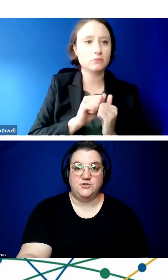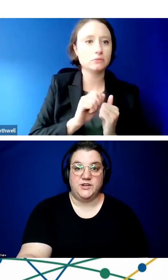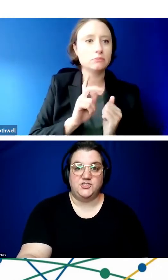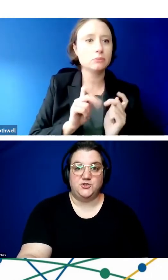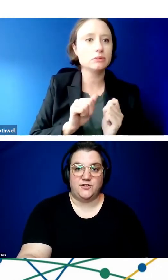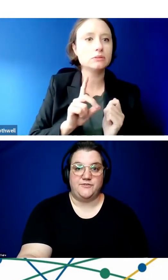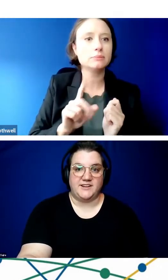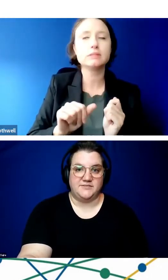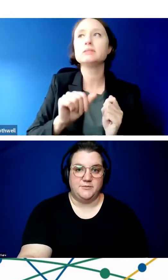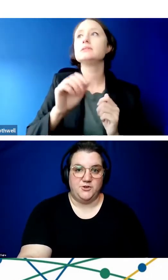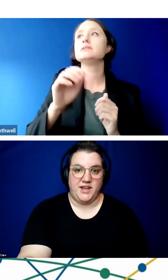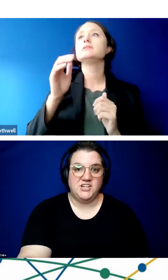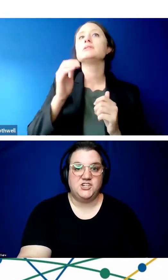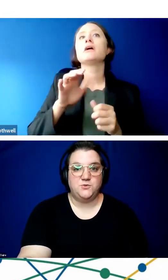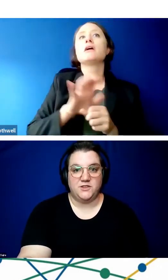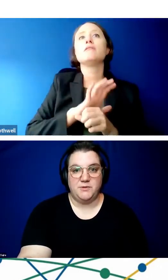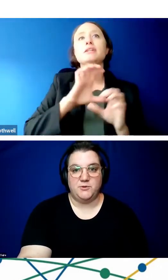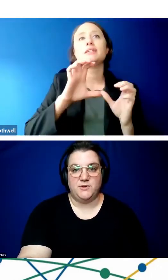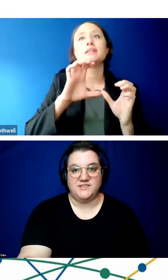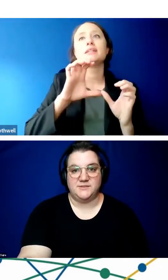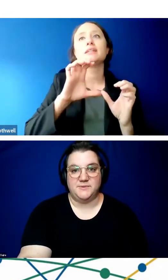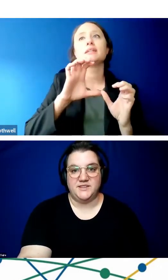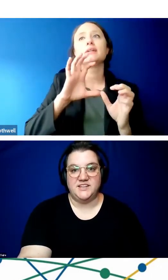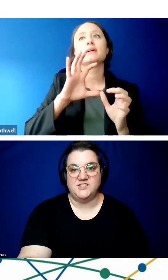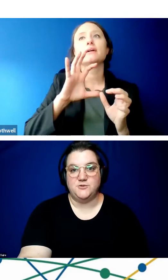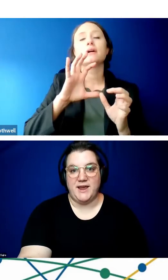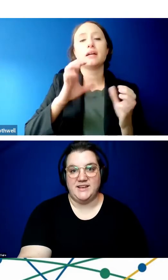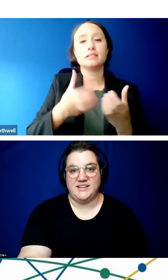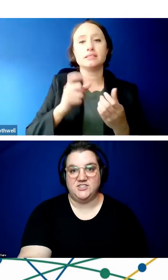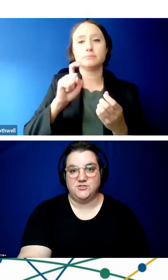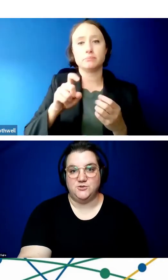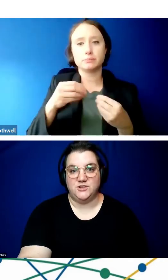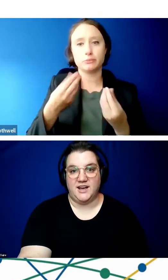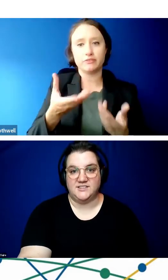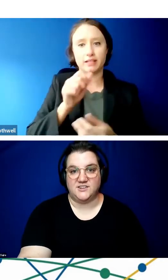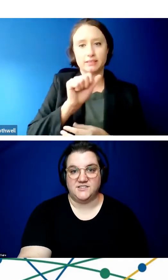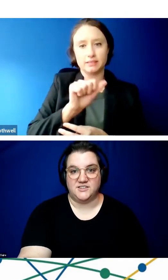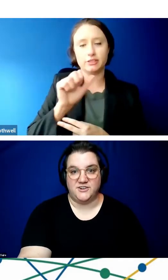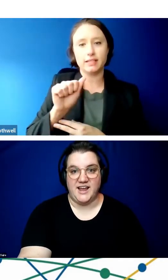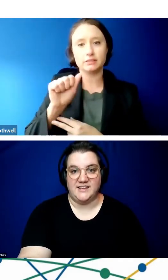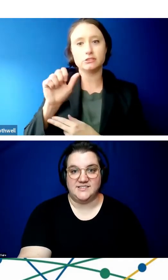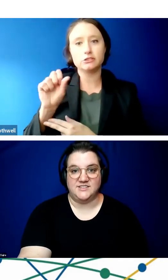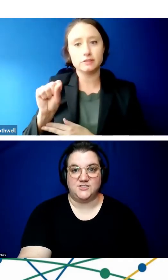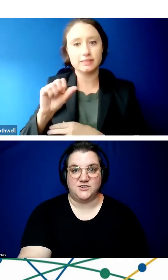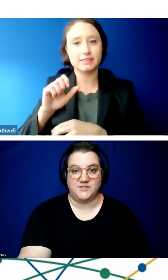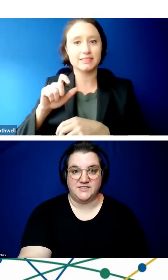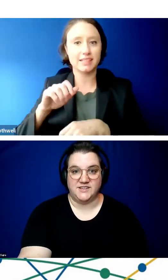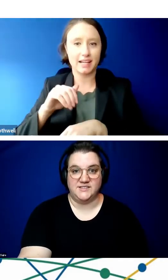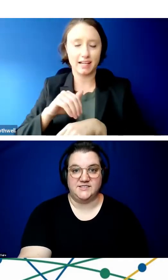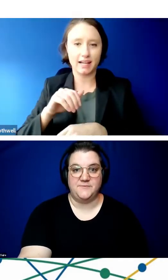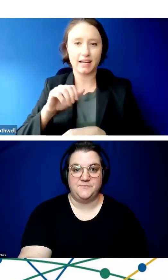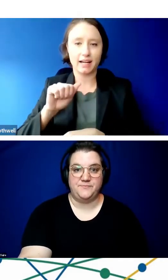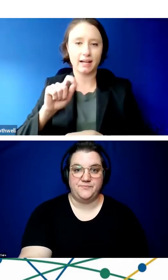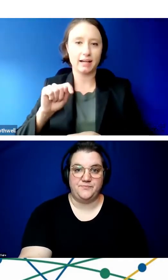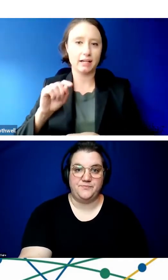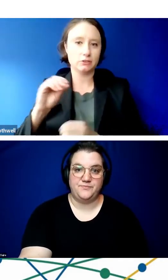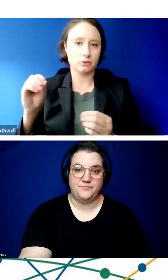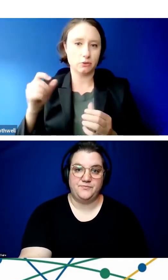To ensure effective communication with people with disabilities, you may need to utilize auxiliary aids and services.